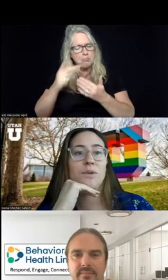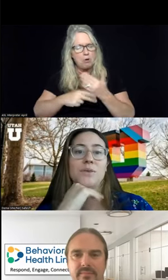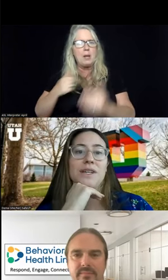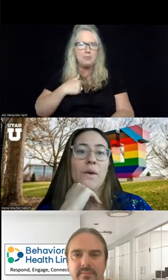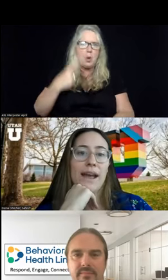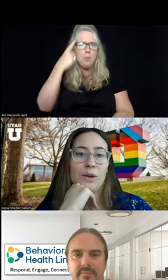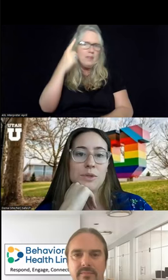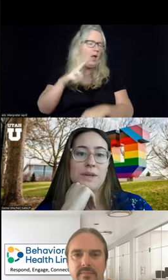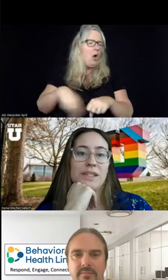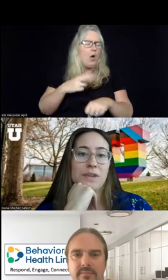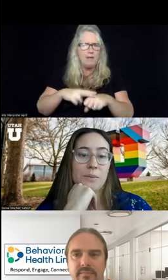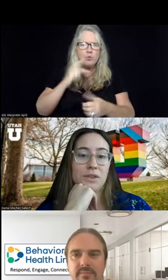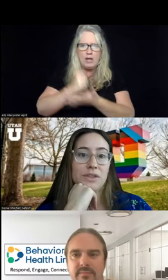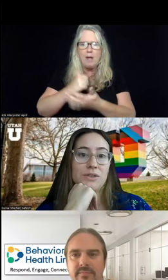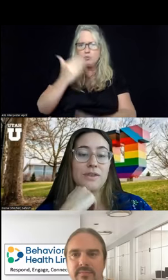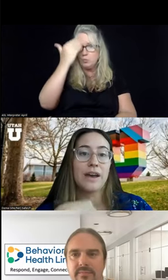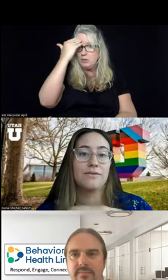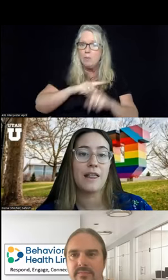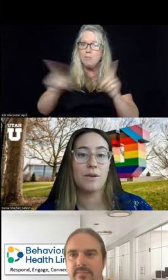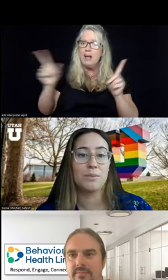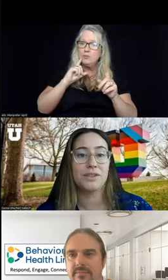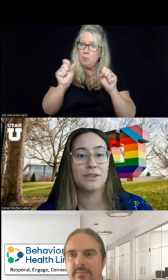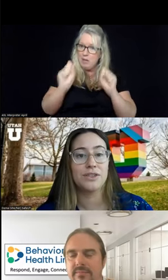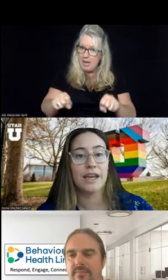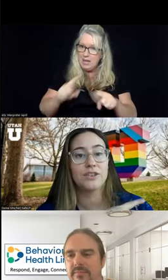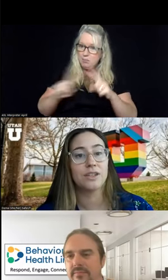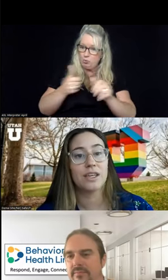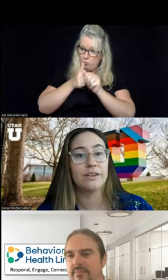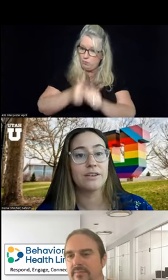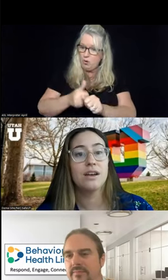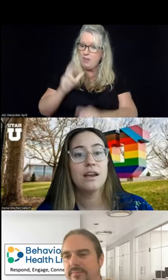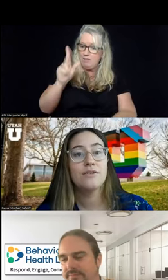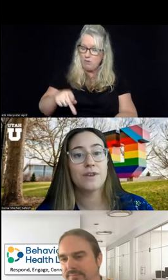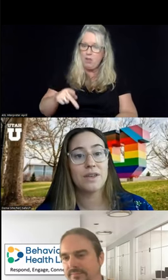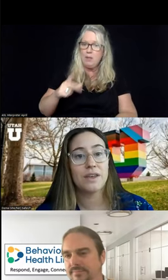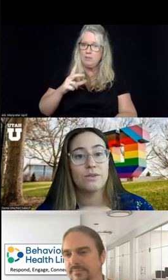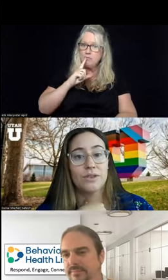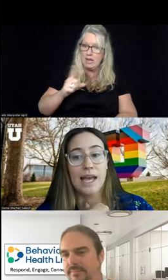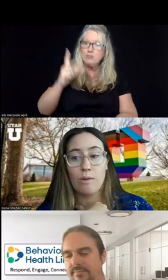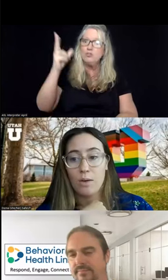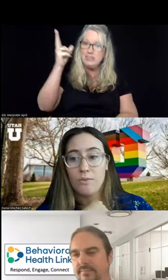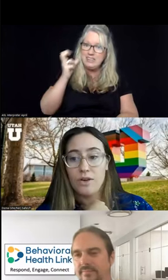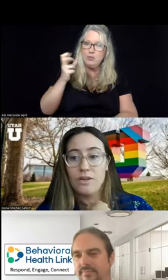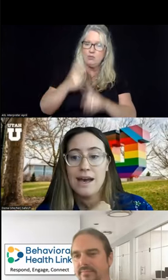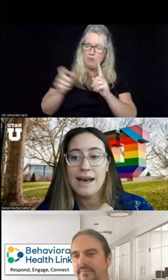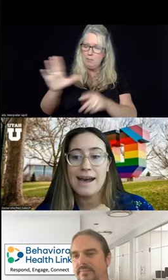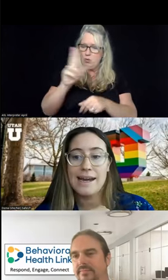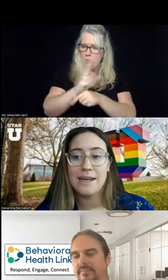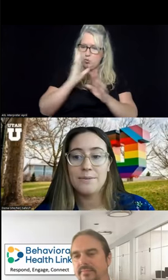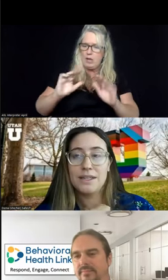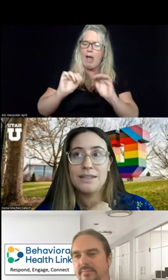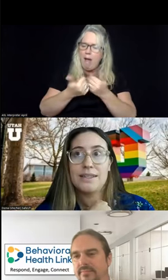course it helps. We know it helps. But to be able to do that follow-up research and actually hear from the users how helpful.